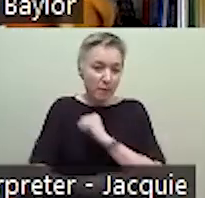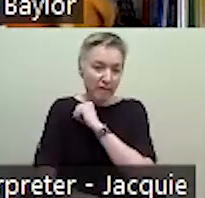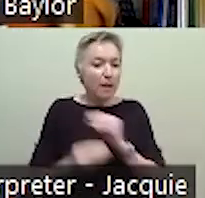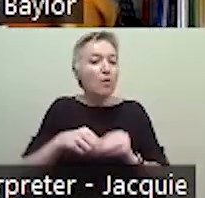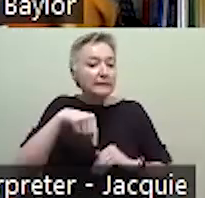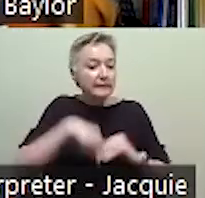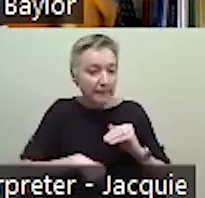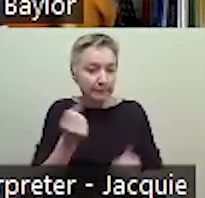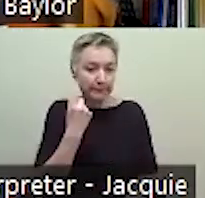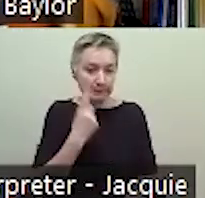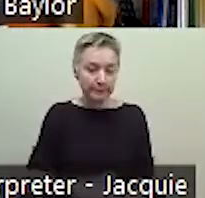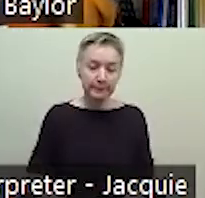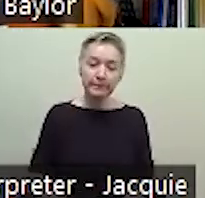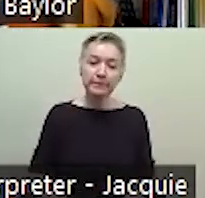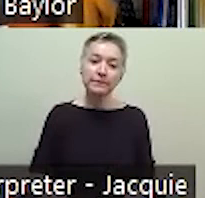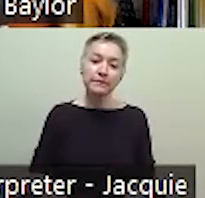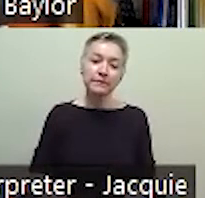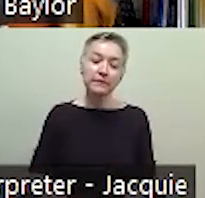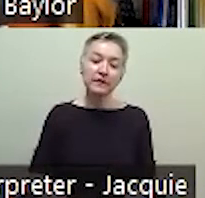There was also some pretty,